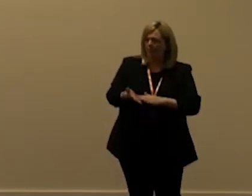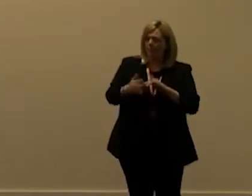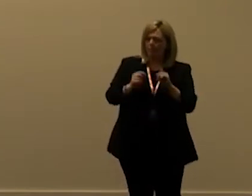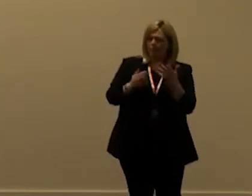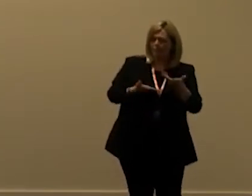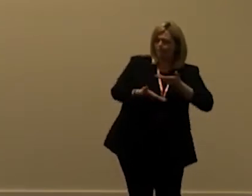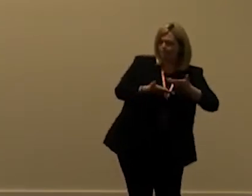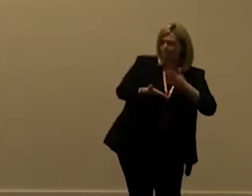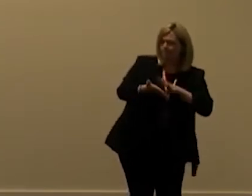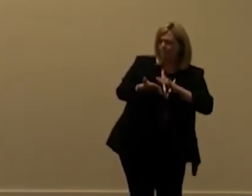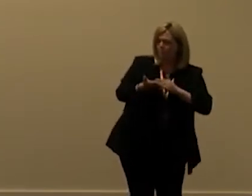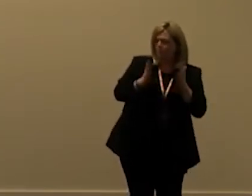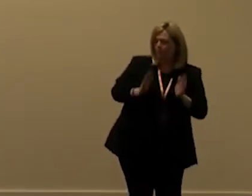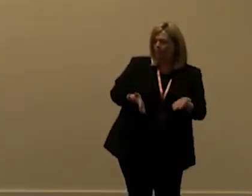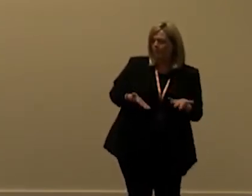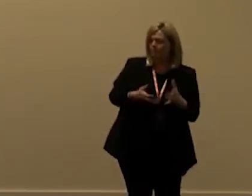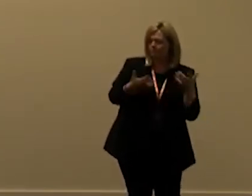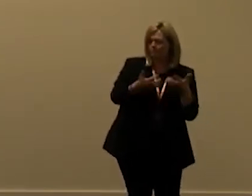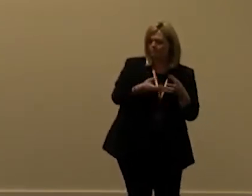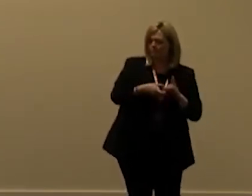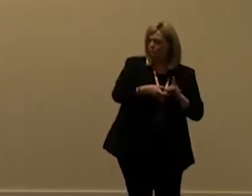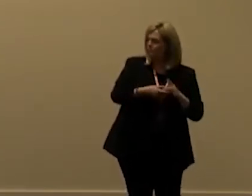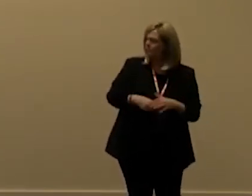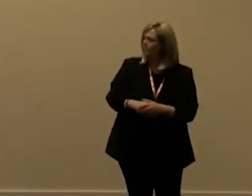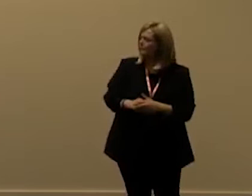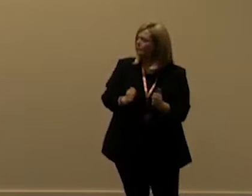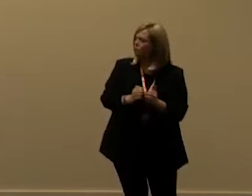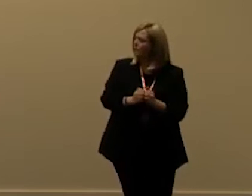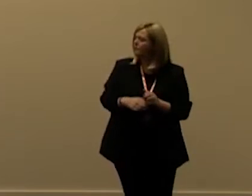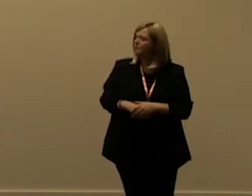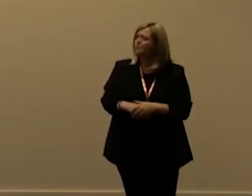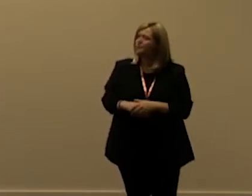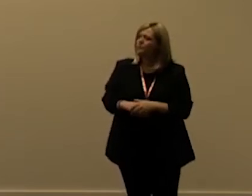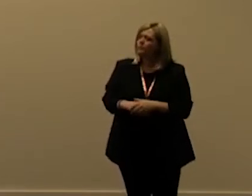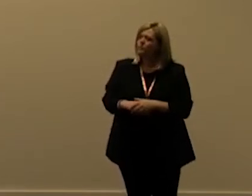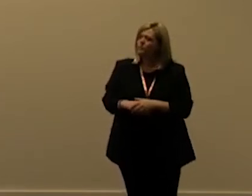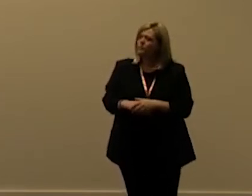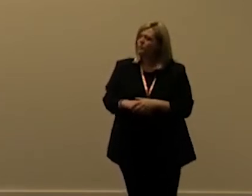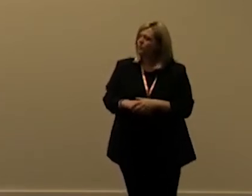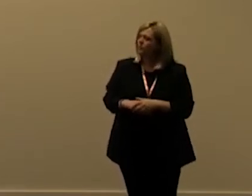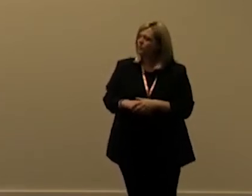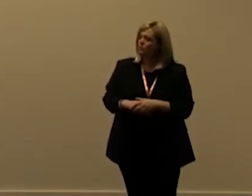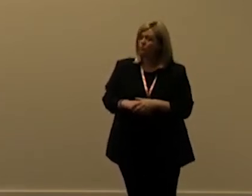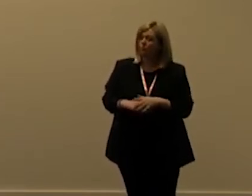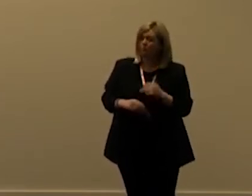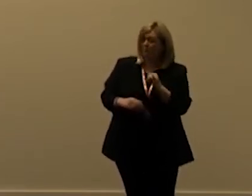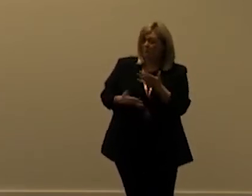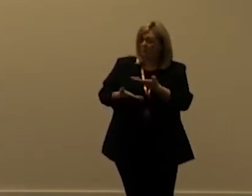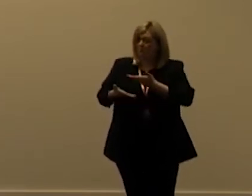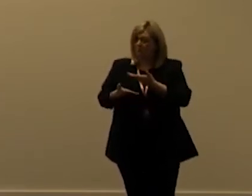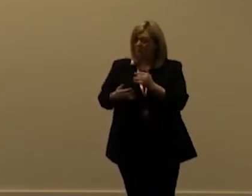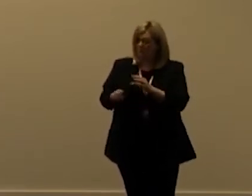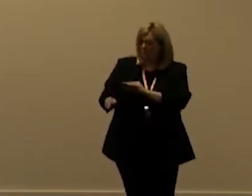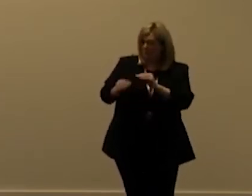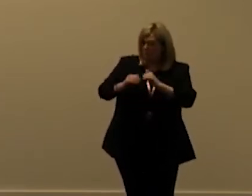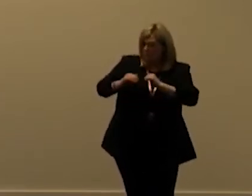negotiate with microsoft so um i think that we'll probably take that into the discussion with them saying should we move everything to separate tenants